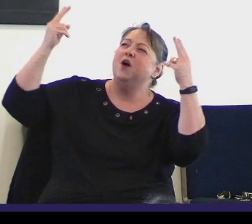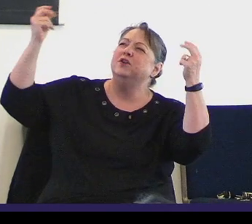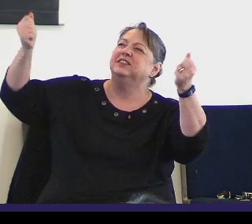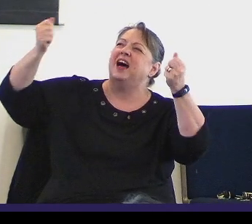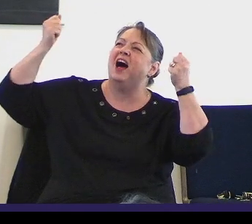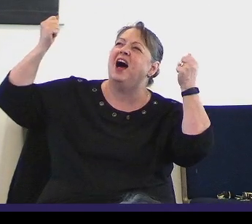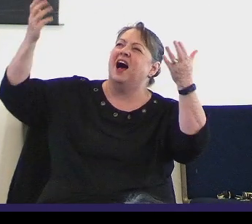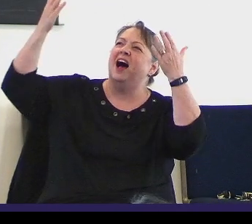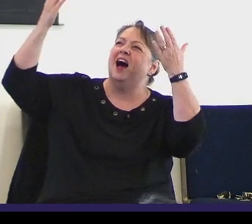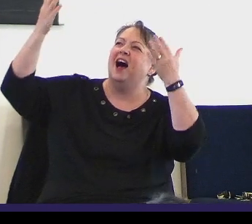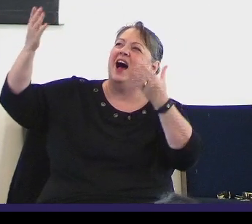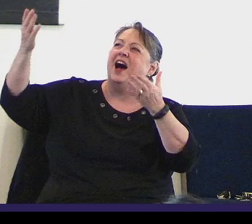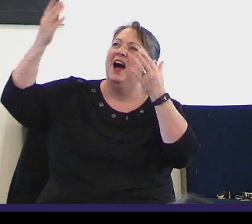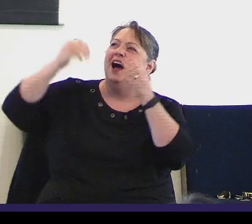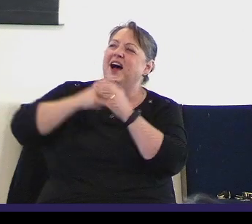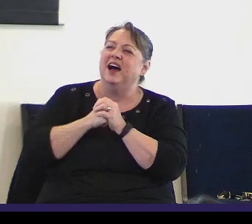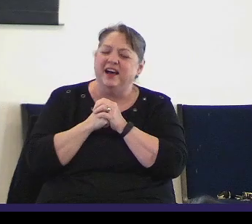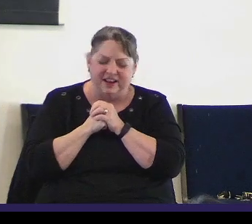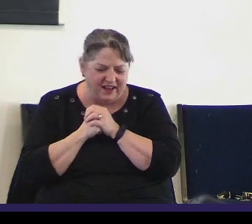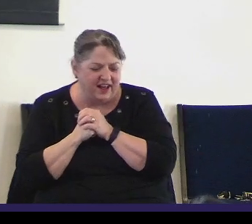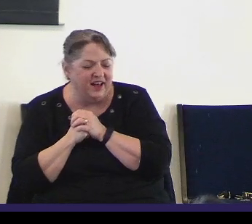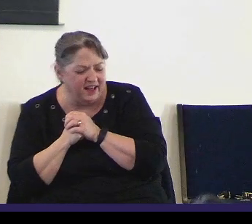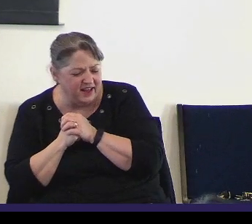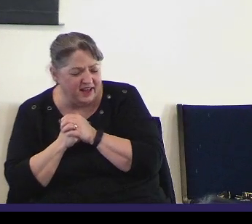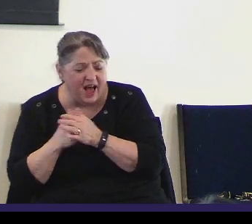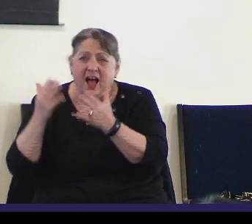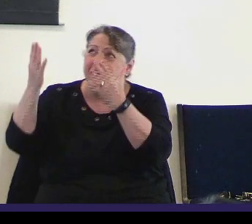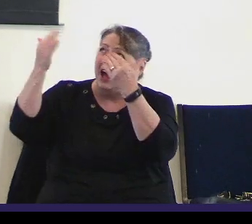Hosanna, Hosanna.